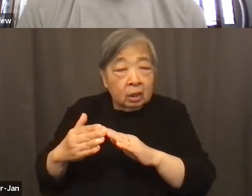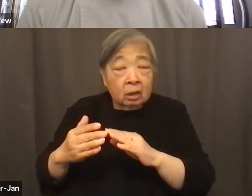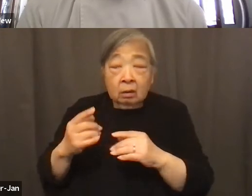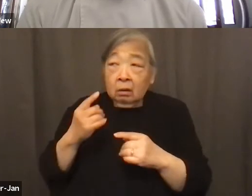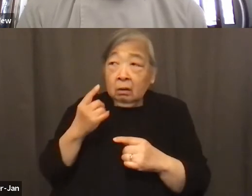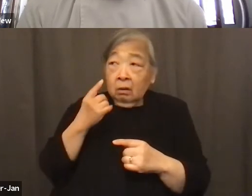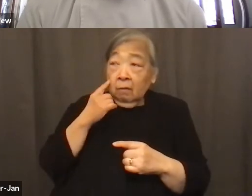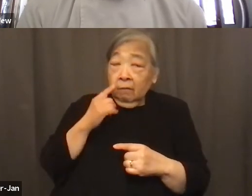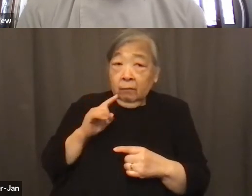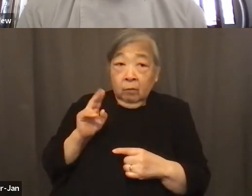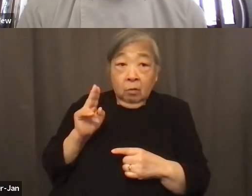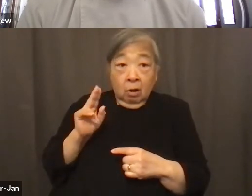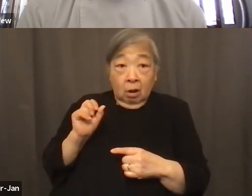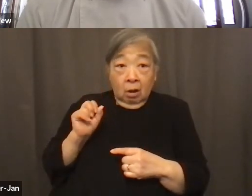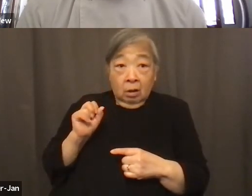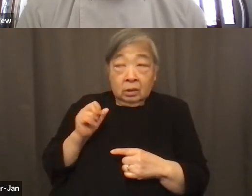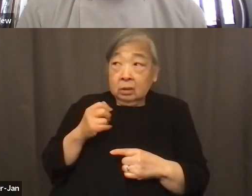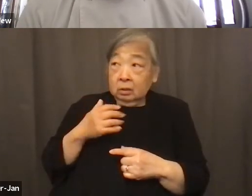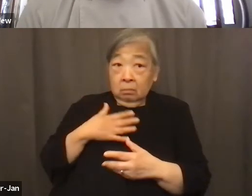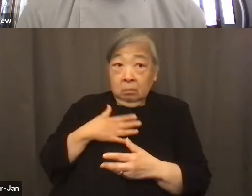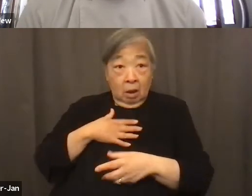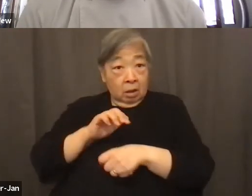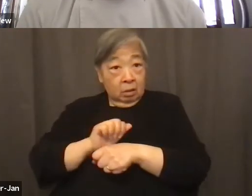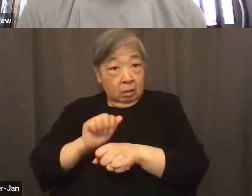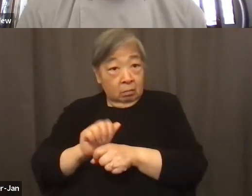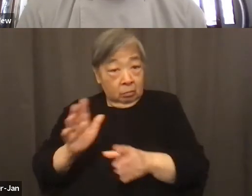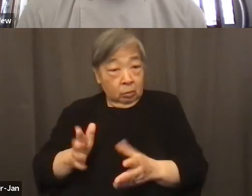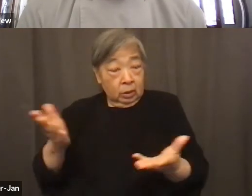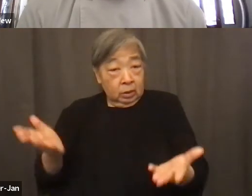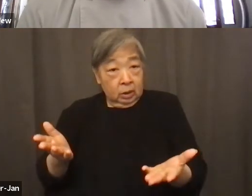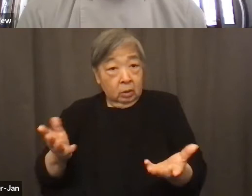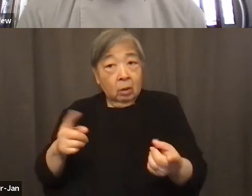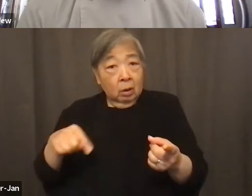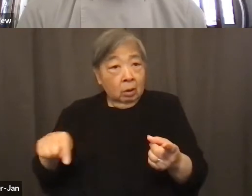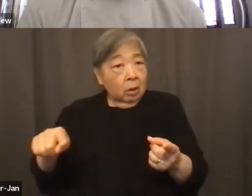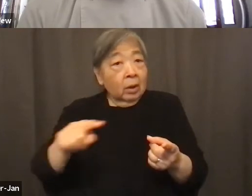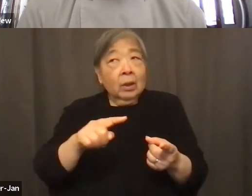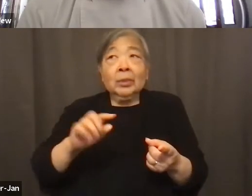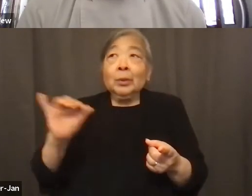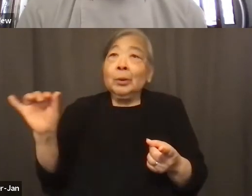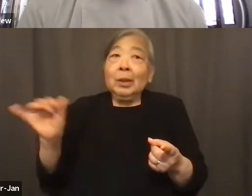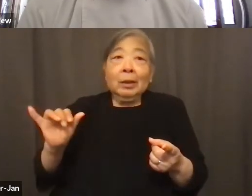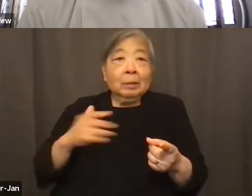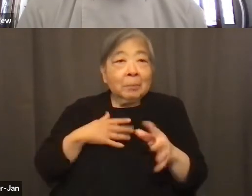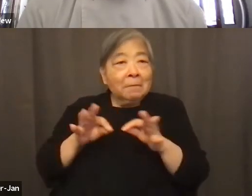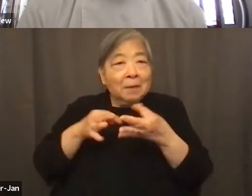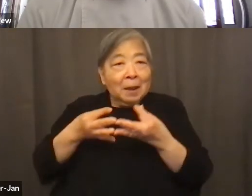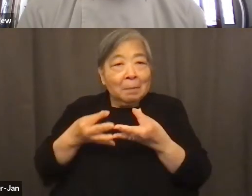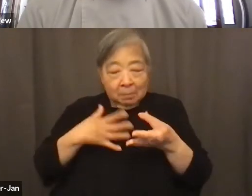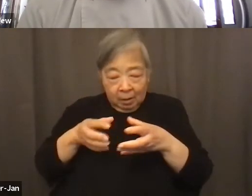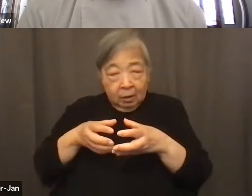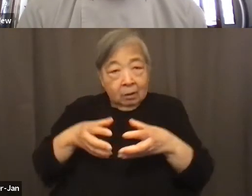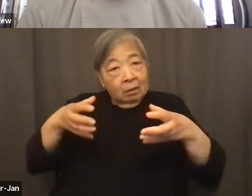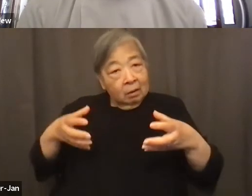like my my employees here. They're they're they're much like extended family. So